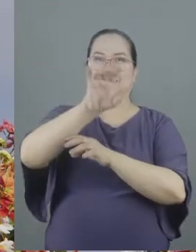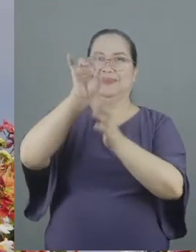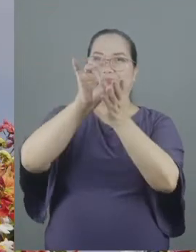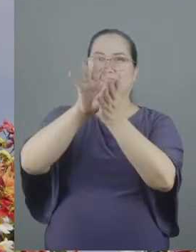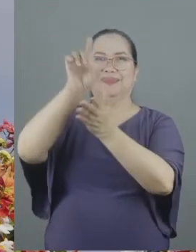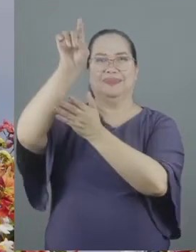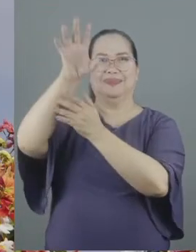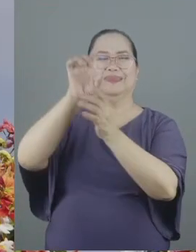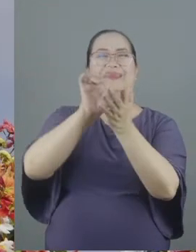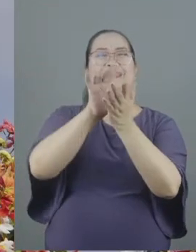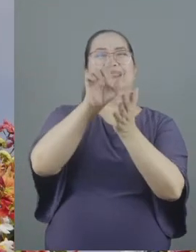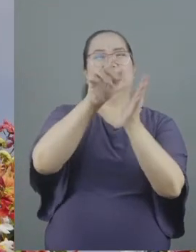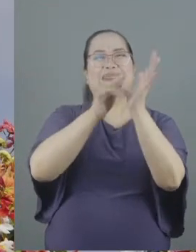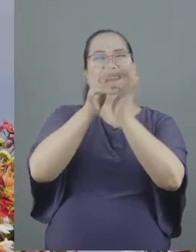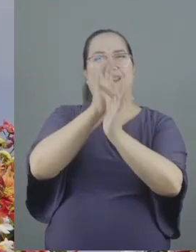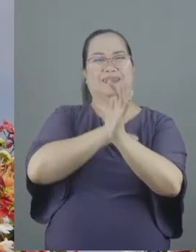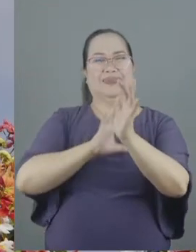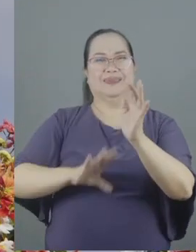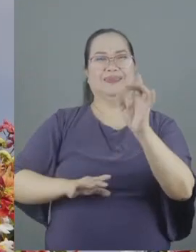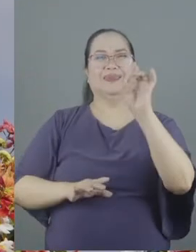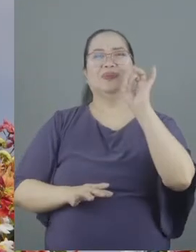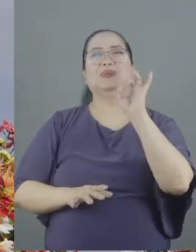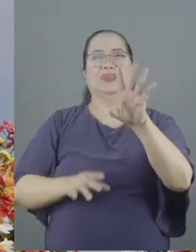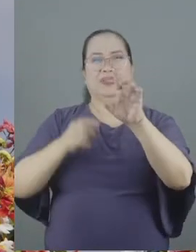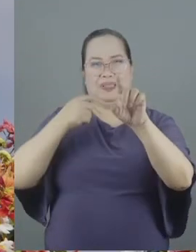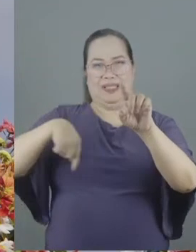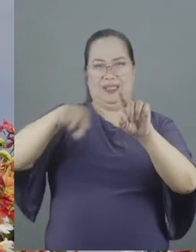him and because they hated him they will hate us